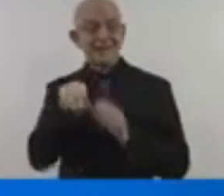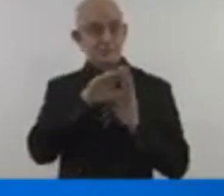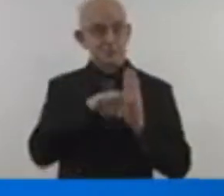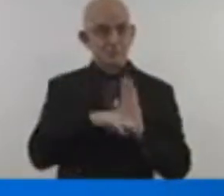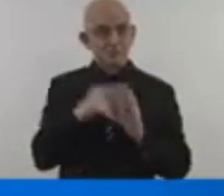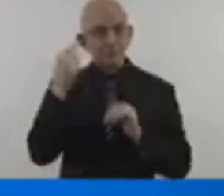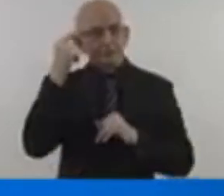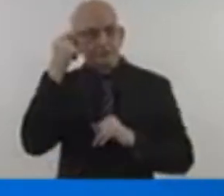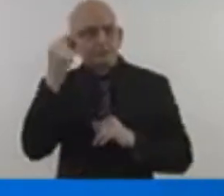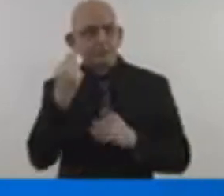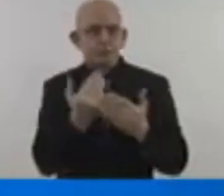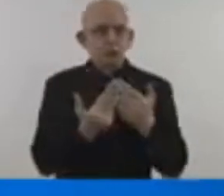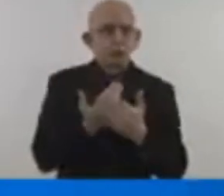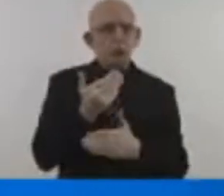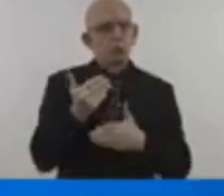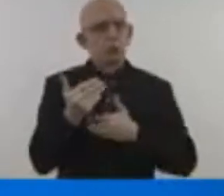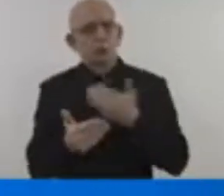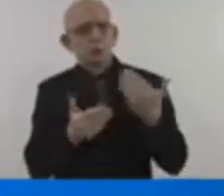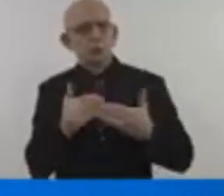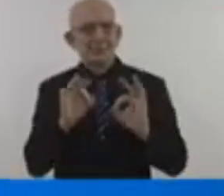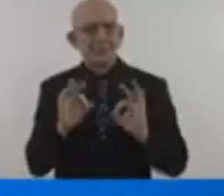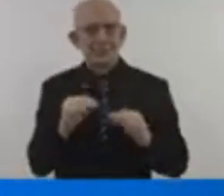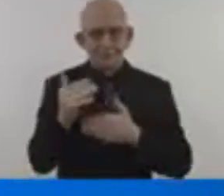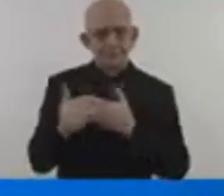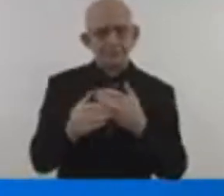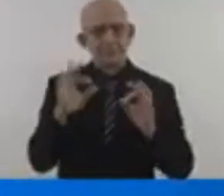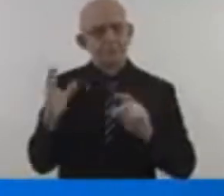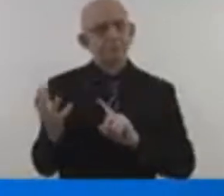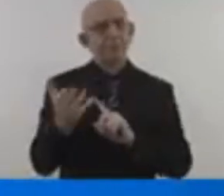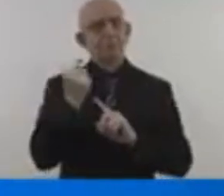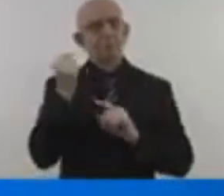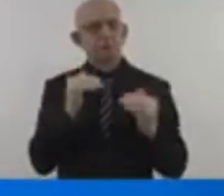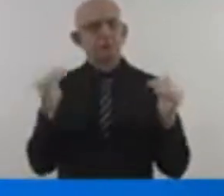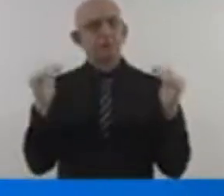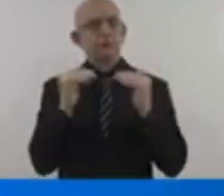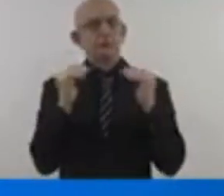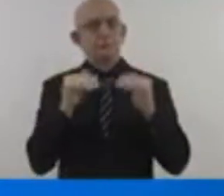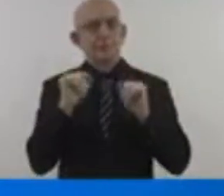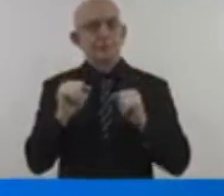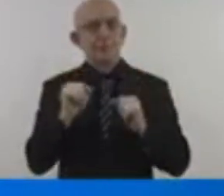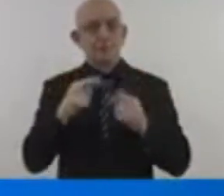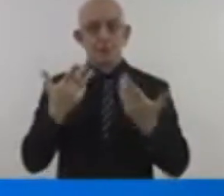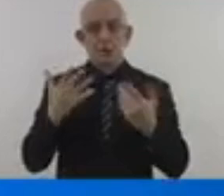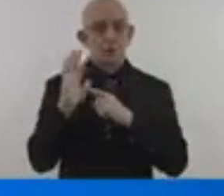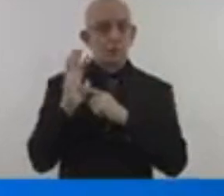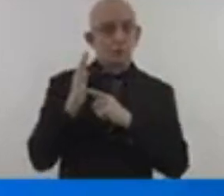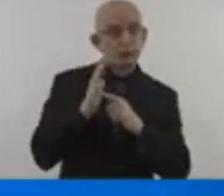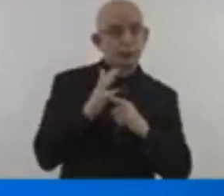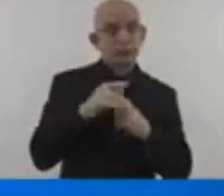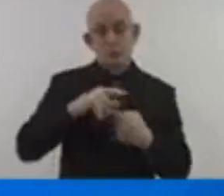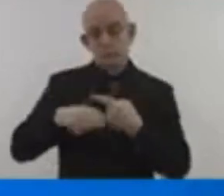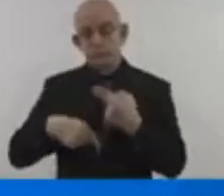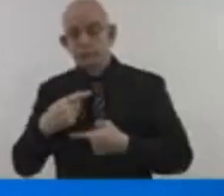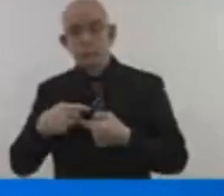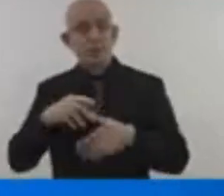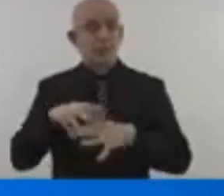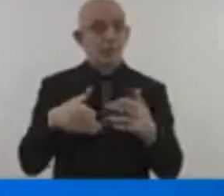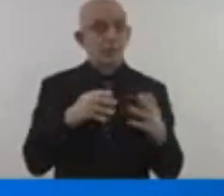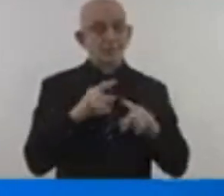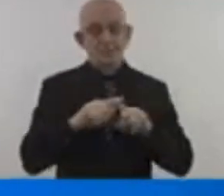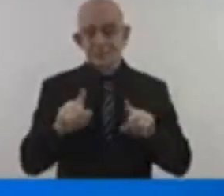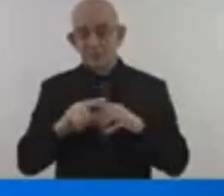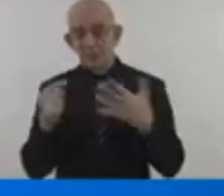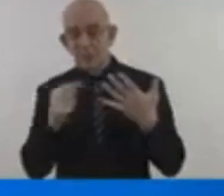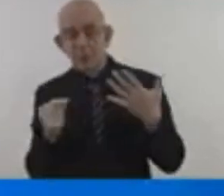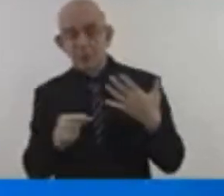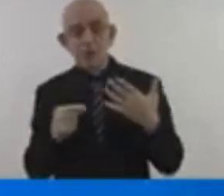energy transition minerals. But ultimately, only you can deliver our national ambition